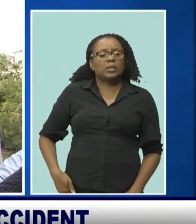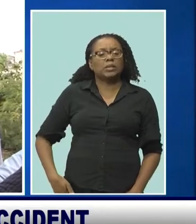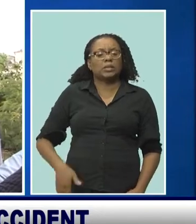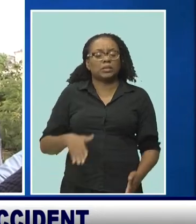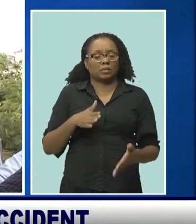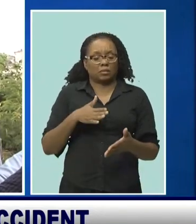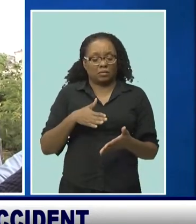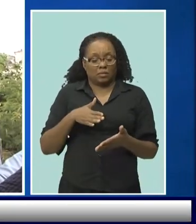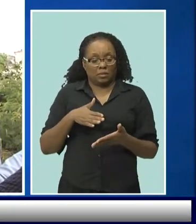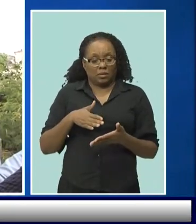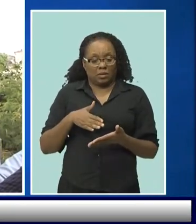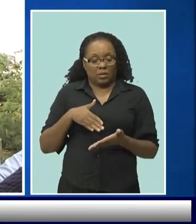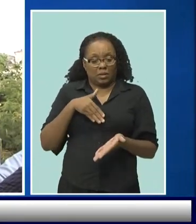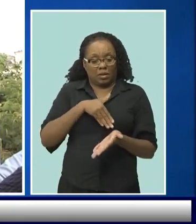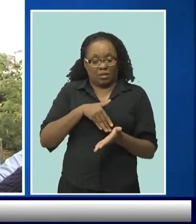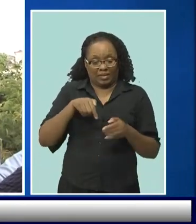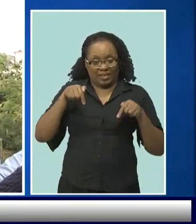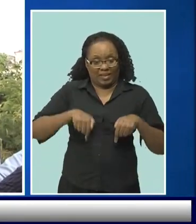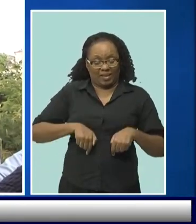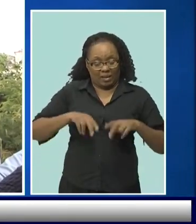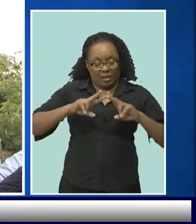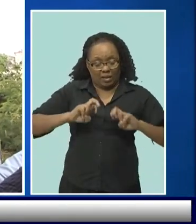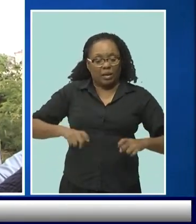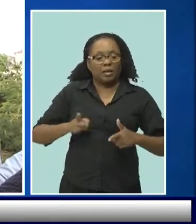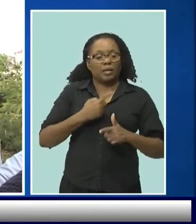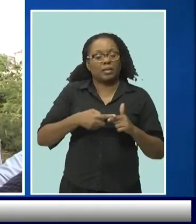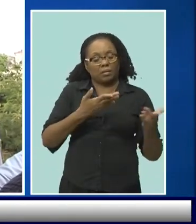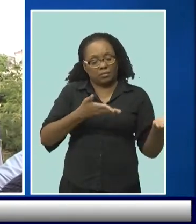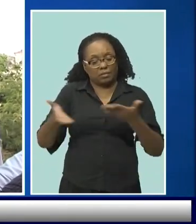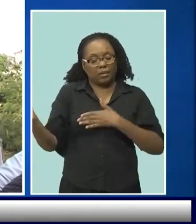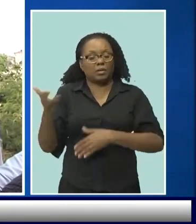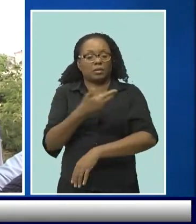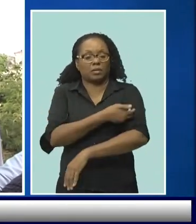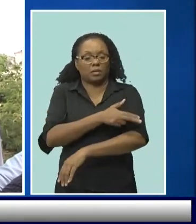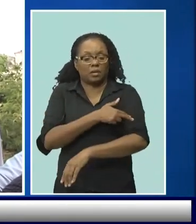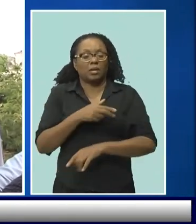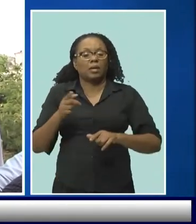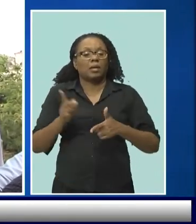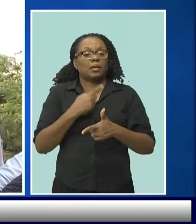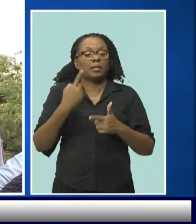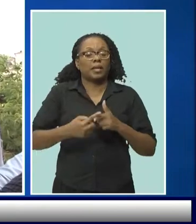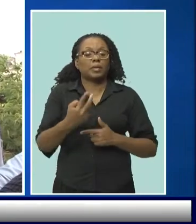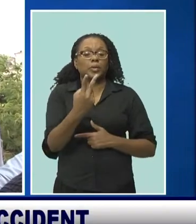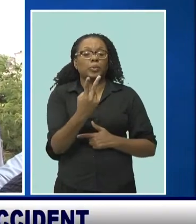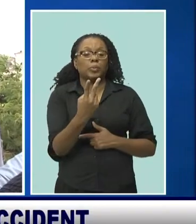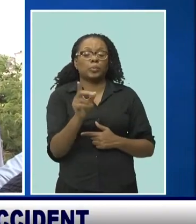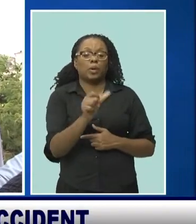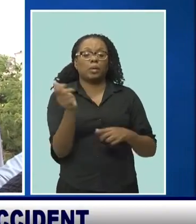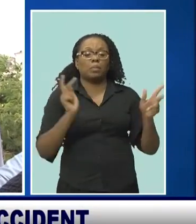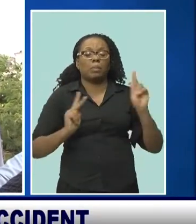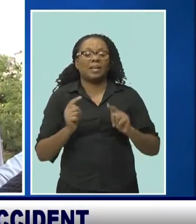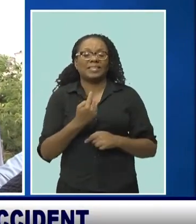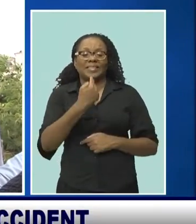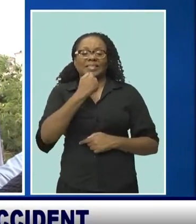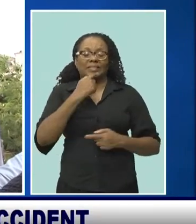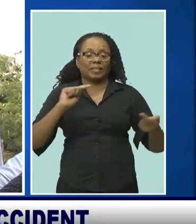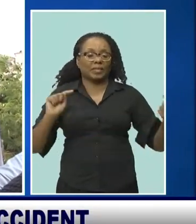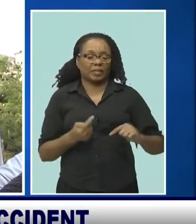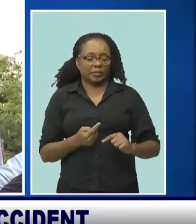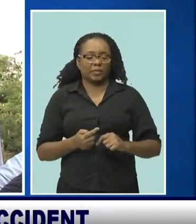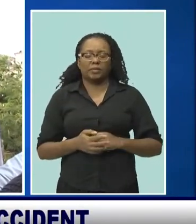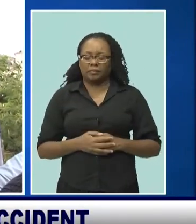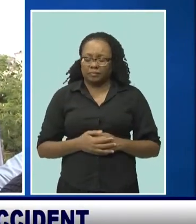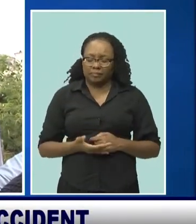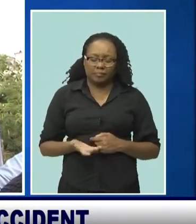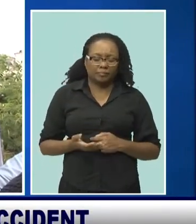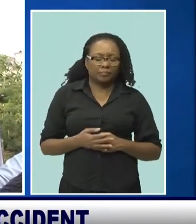personnel here, and he went off by QEH. And there are two other persons reported to have serious injuries as well. So they are part of the nine that went